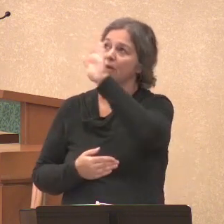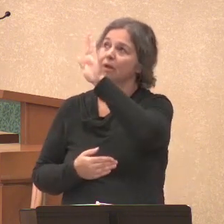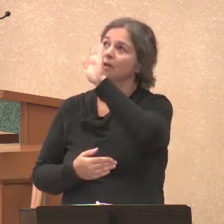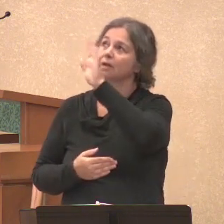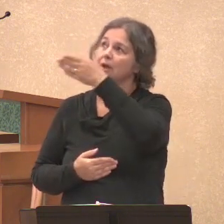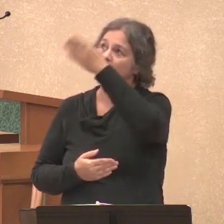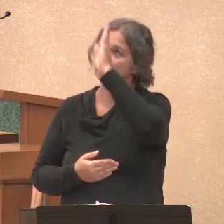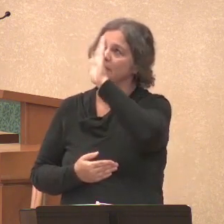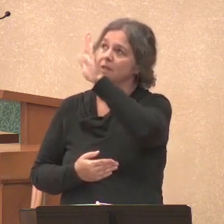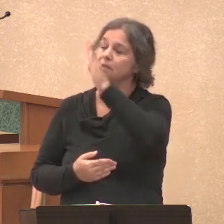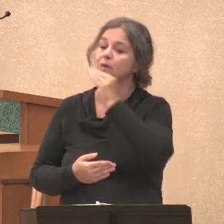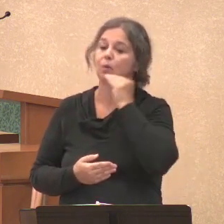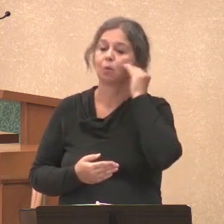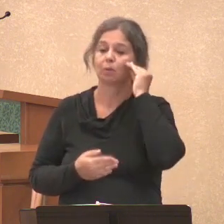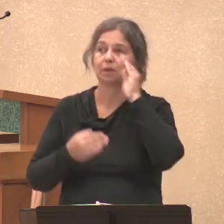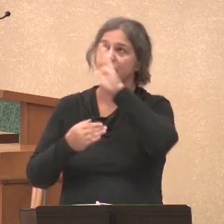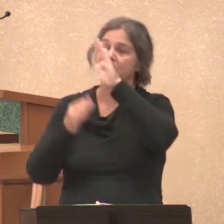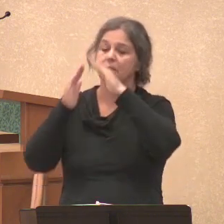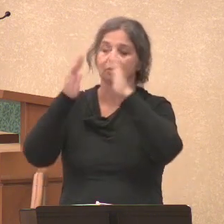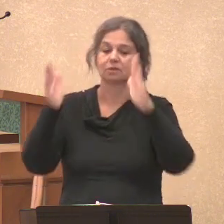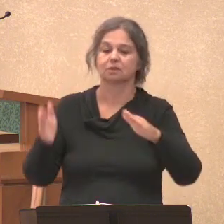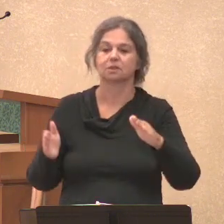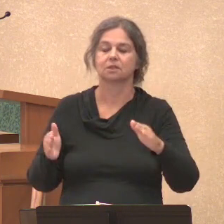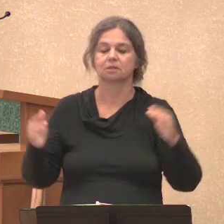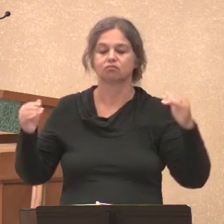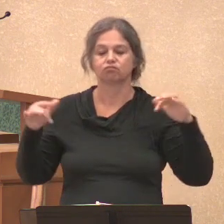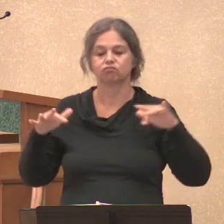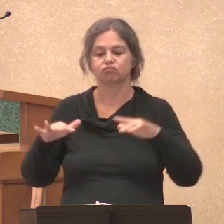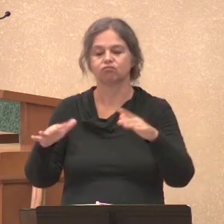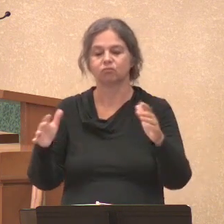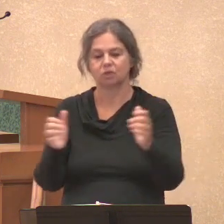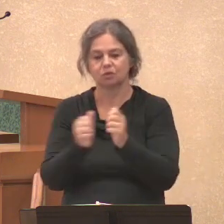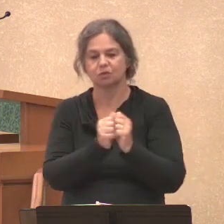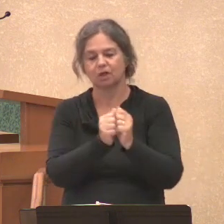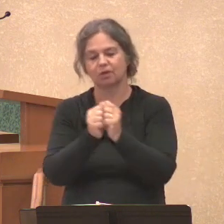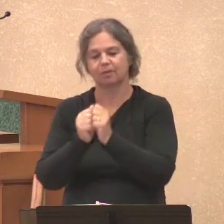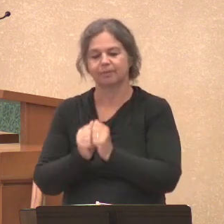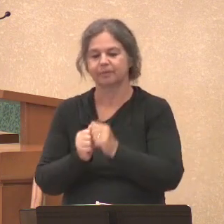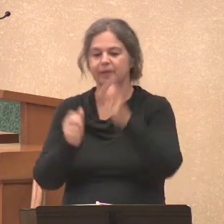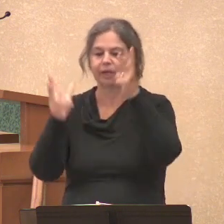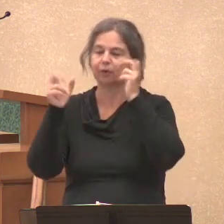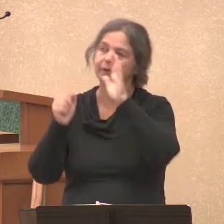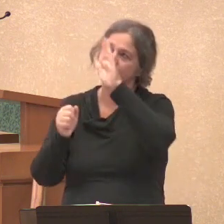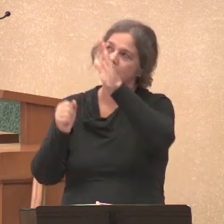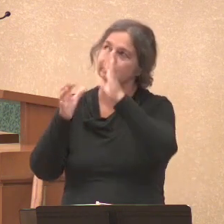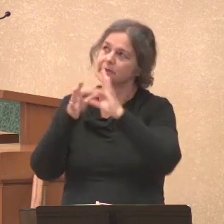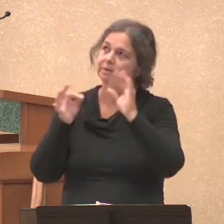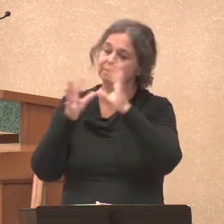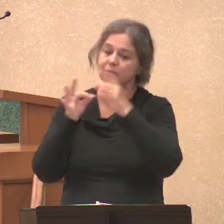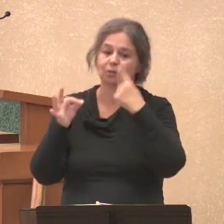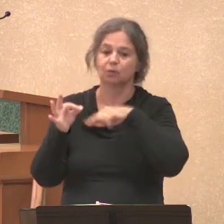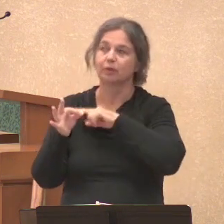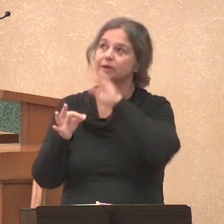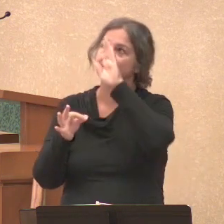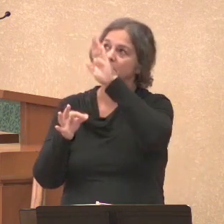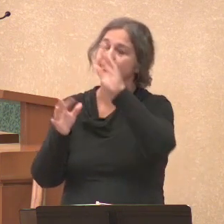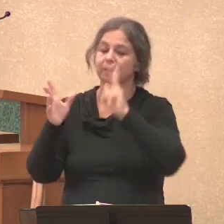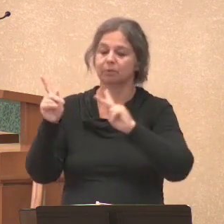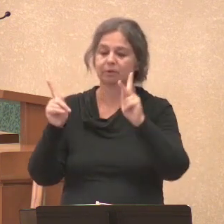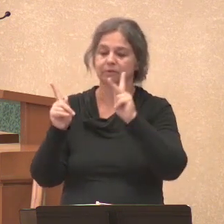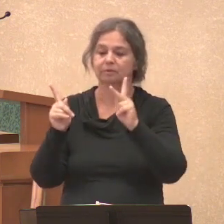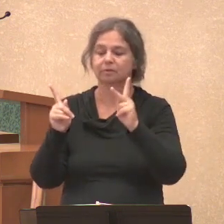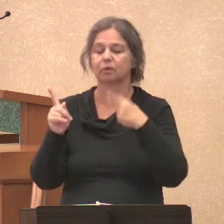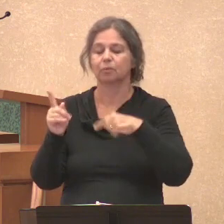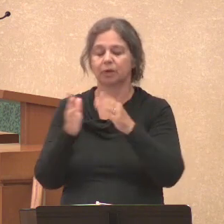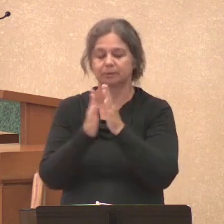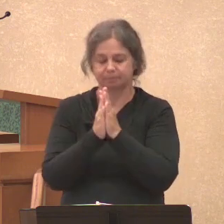and worship together and hear God's loving words for us, right? And come together as God's people. So, let's pray together,